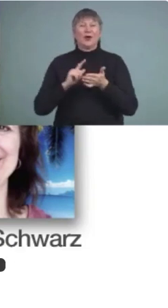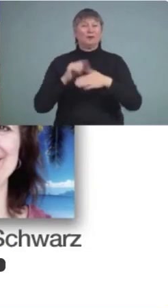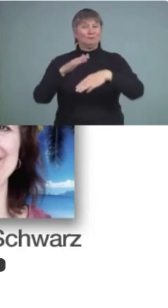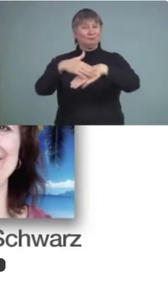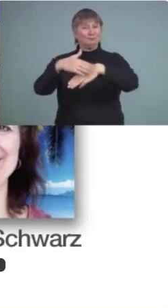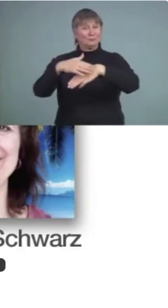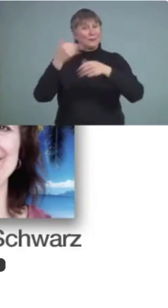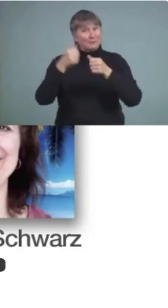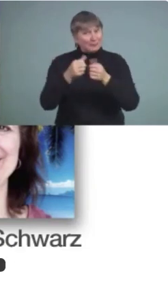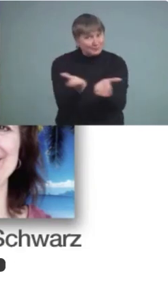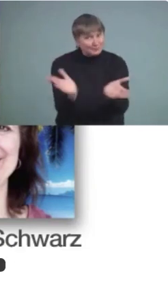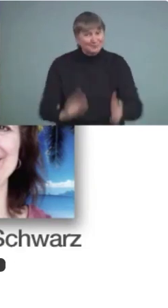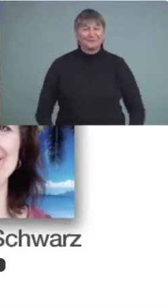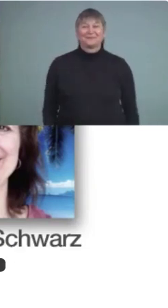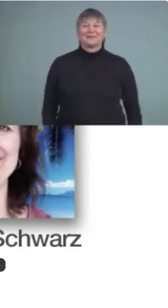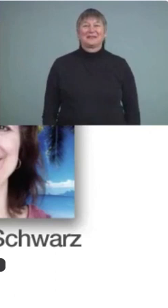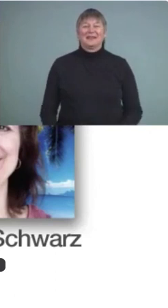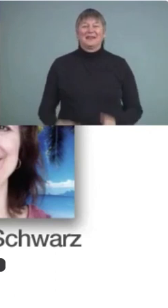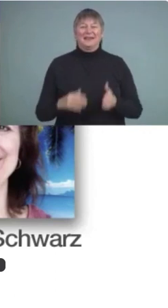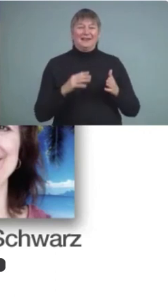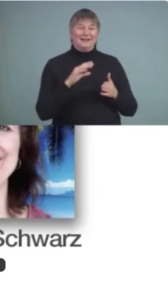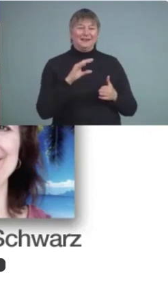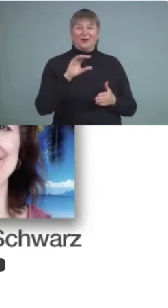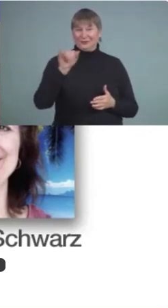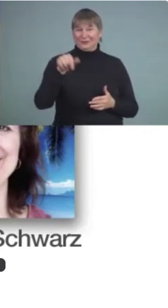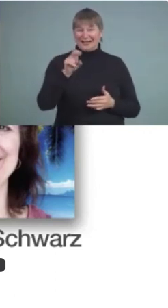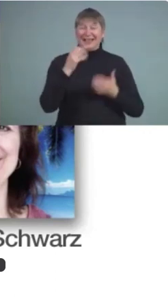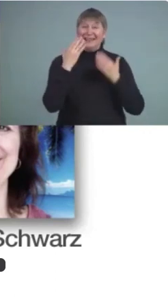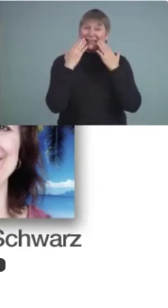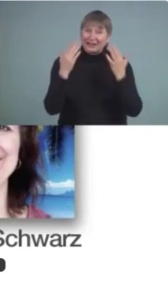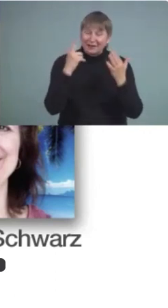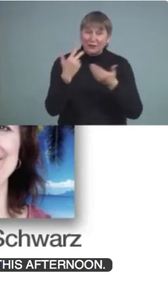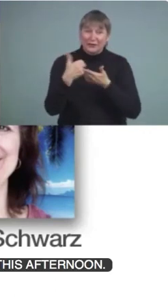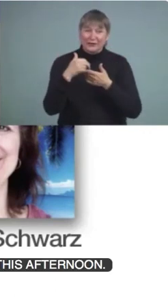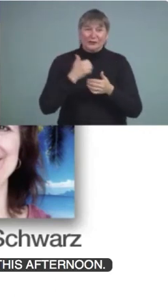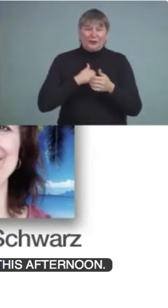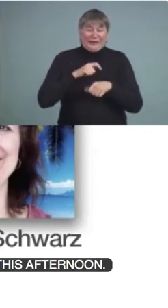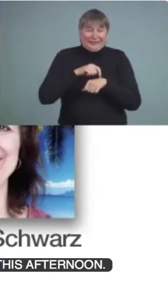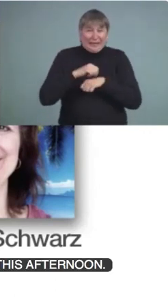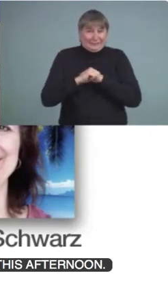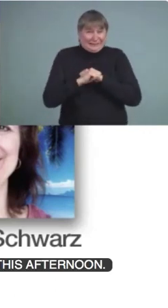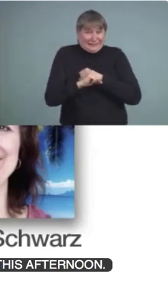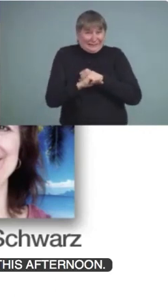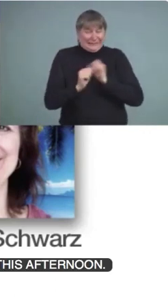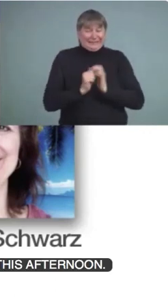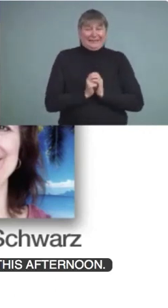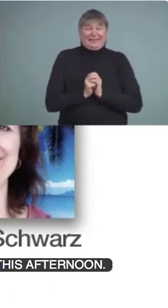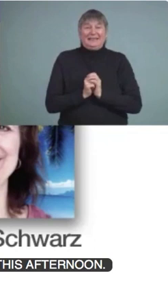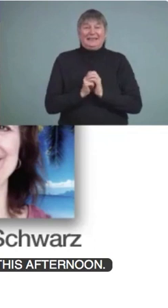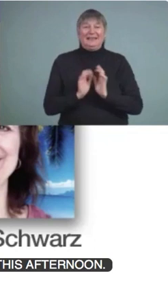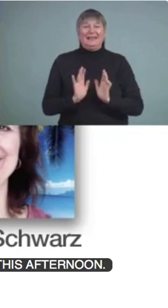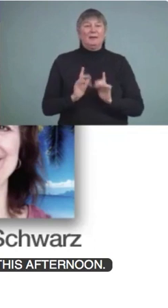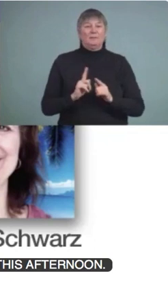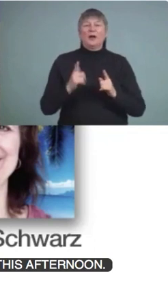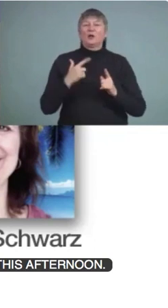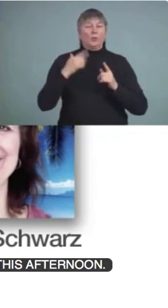Okay. So, thank you everybody for joining us this afternoon. Sorry, we took a little bit more time. Um, but we will get this